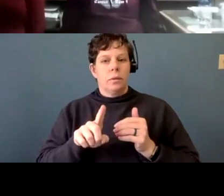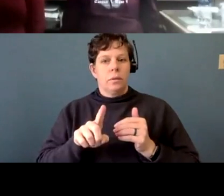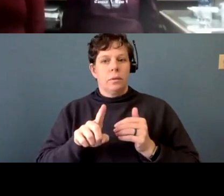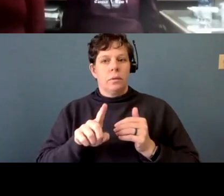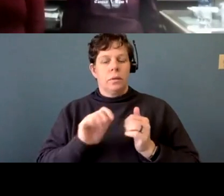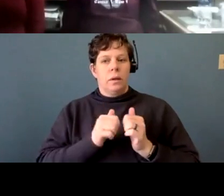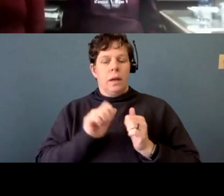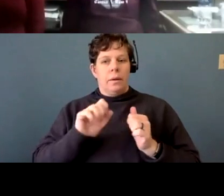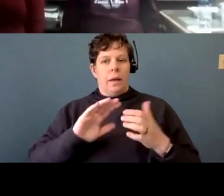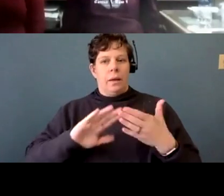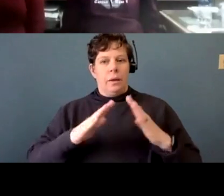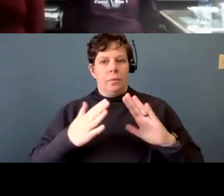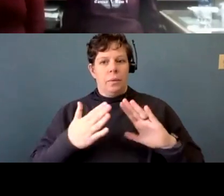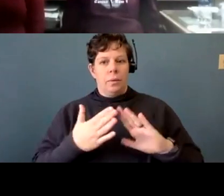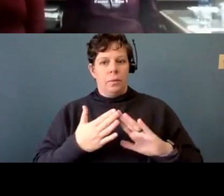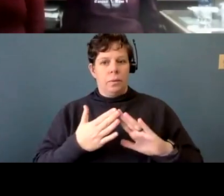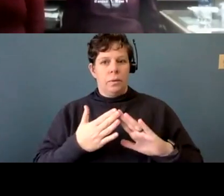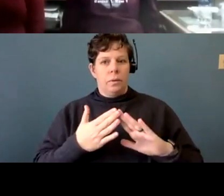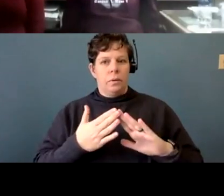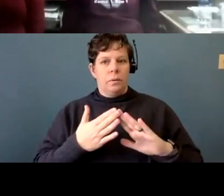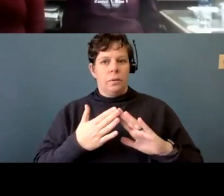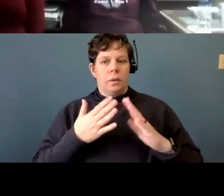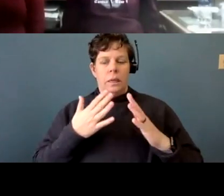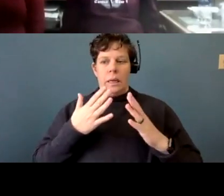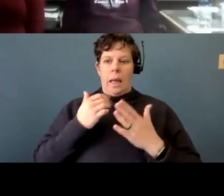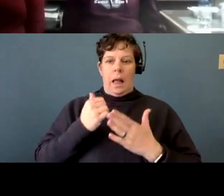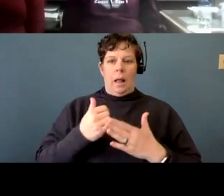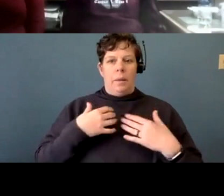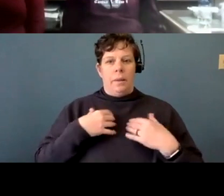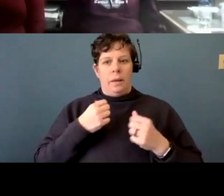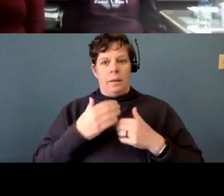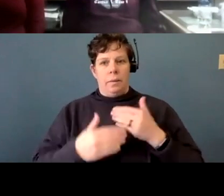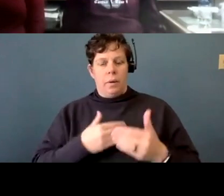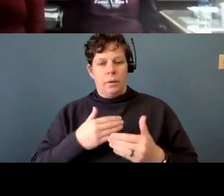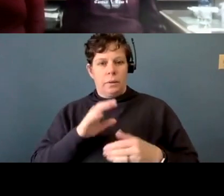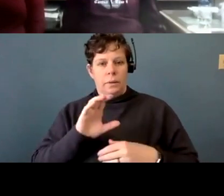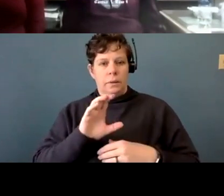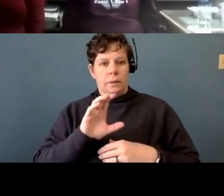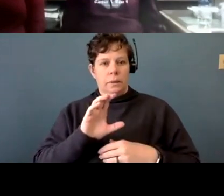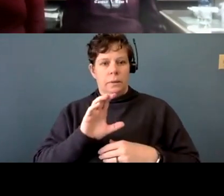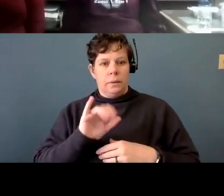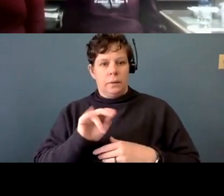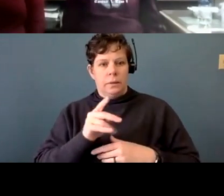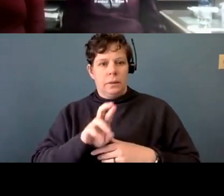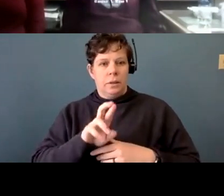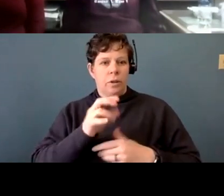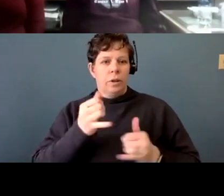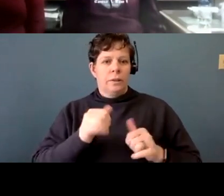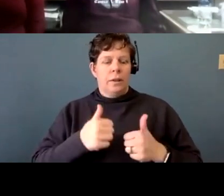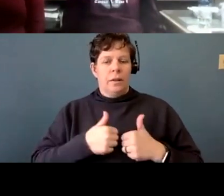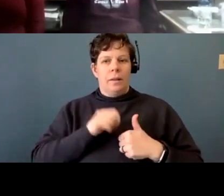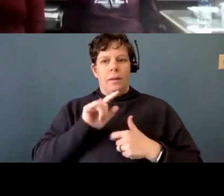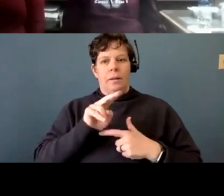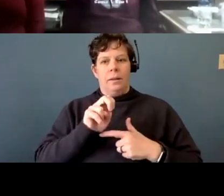community help you in that healing process? And, and for those of you, Cinder, I know that you're still in a live investigation, but we want to support